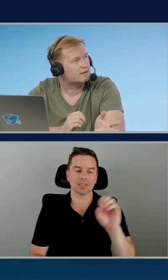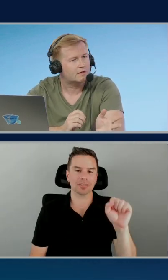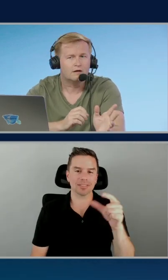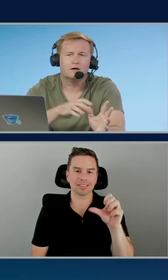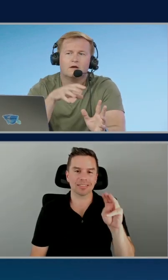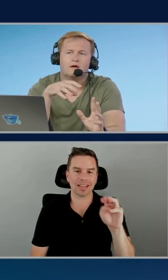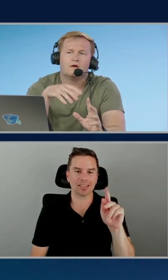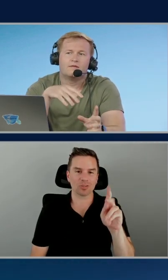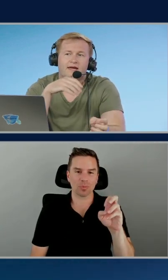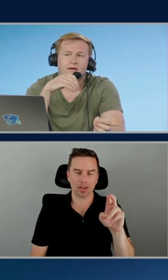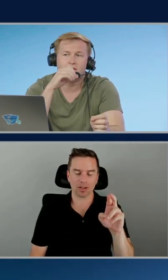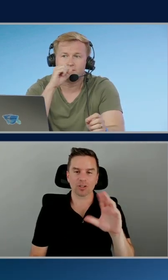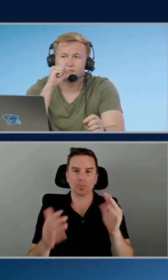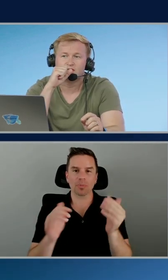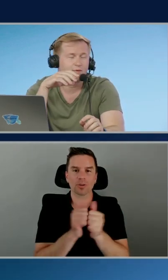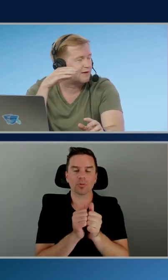ones.